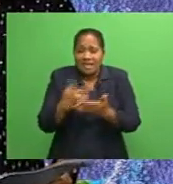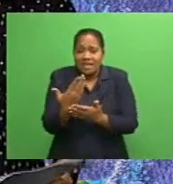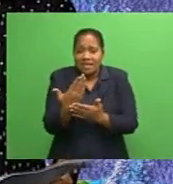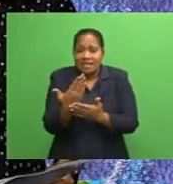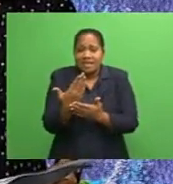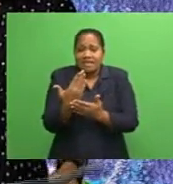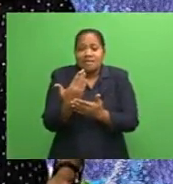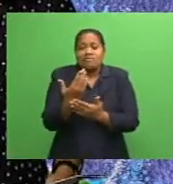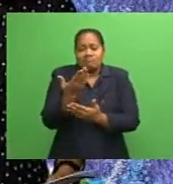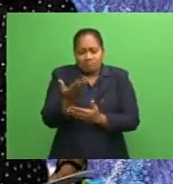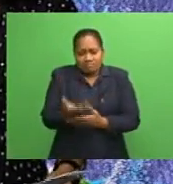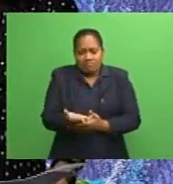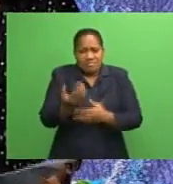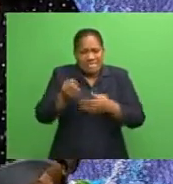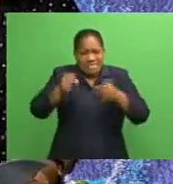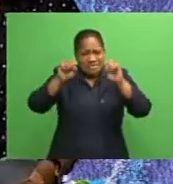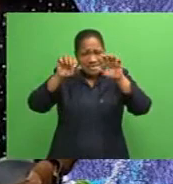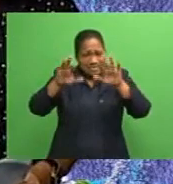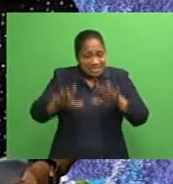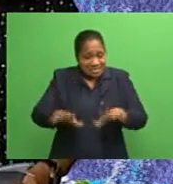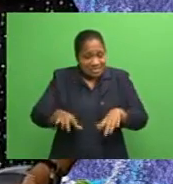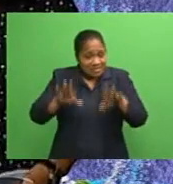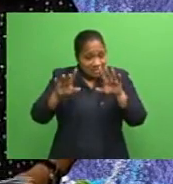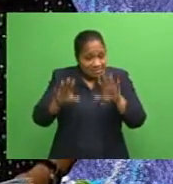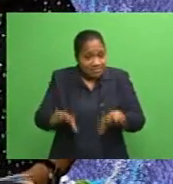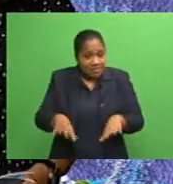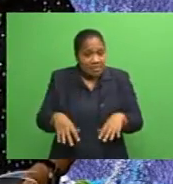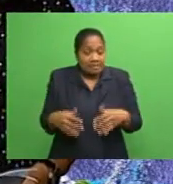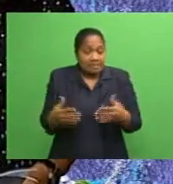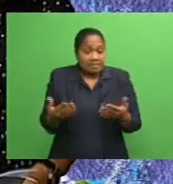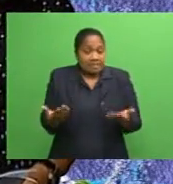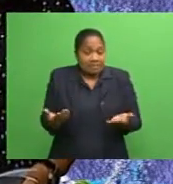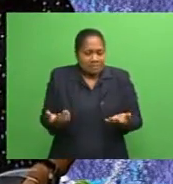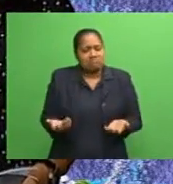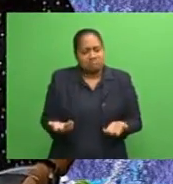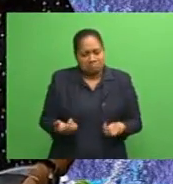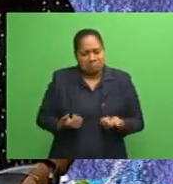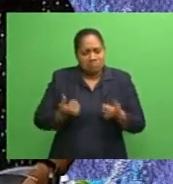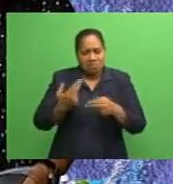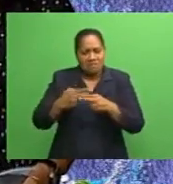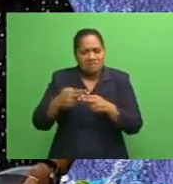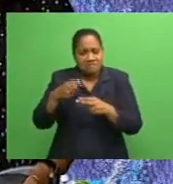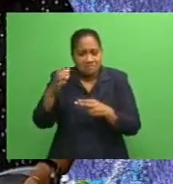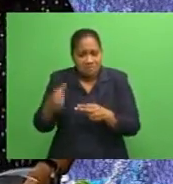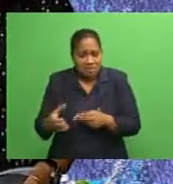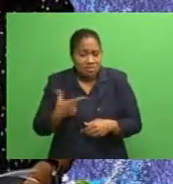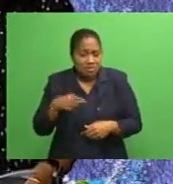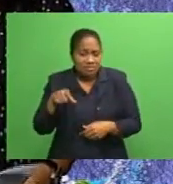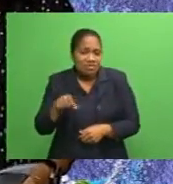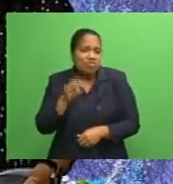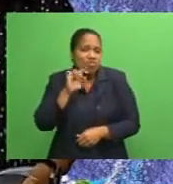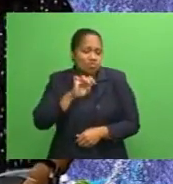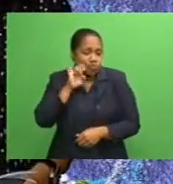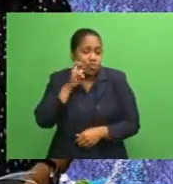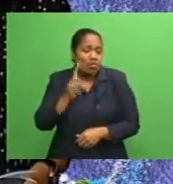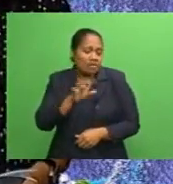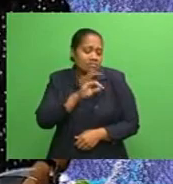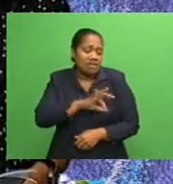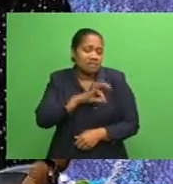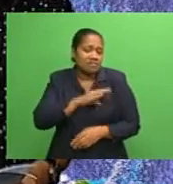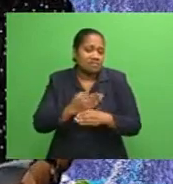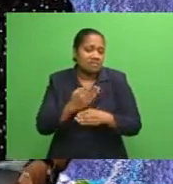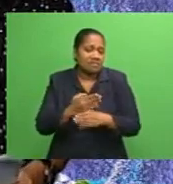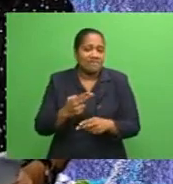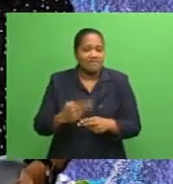potential of showers. Well, let's give credit to farmers, as this weather will be beneficial to work on farms.